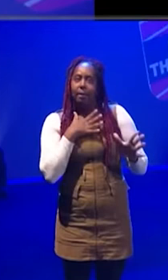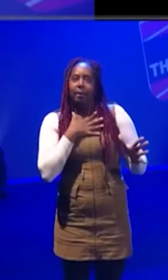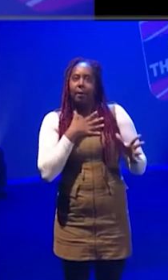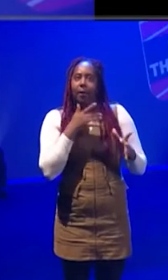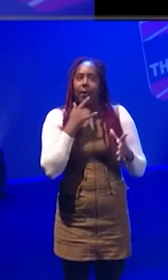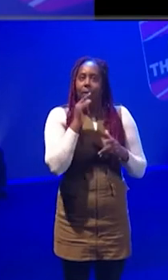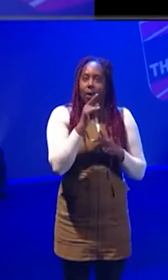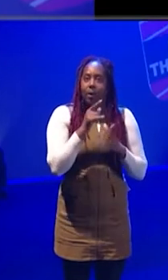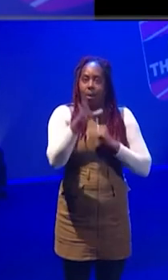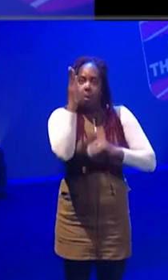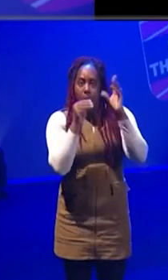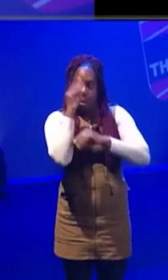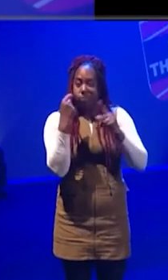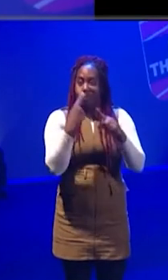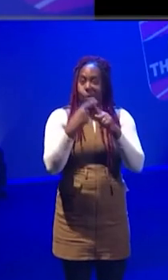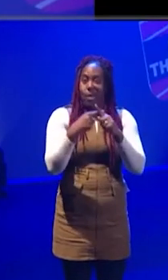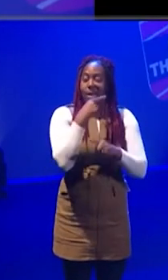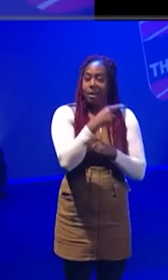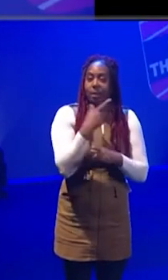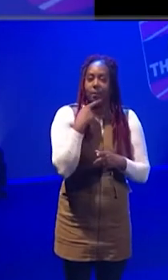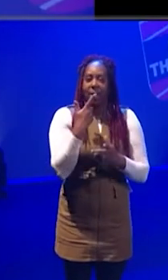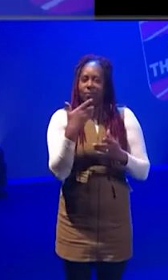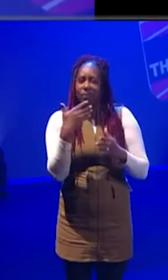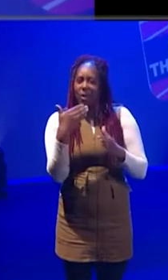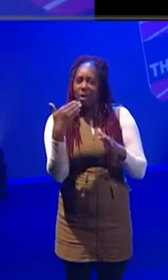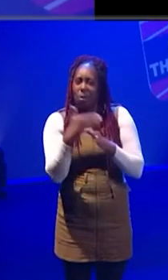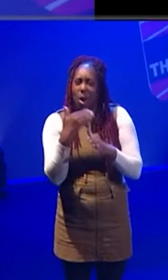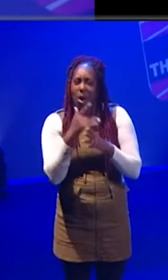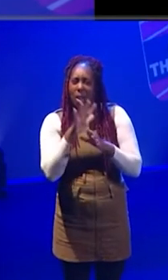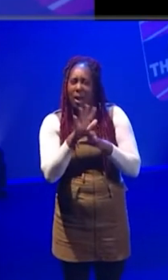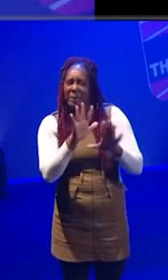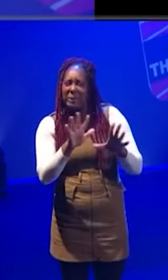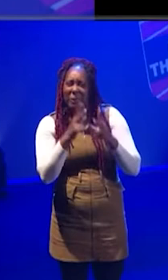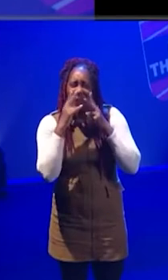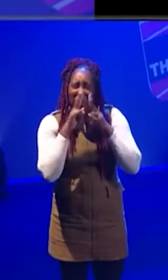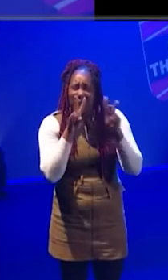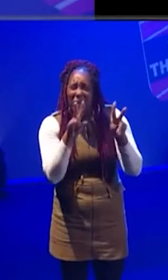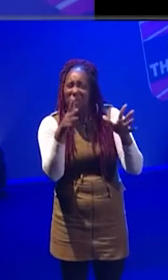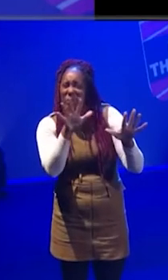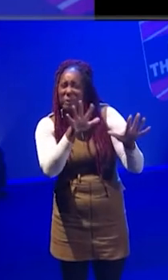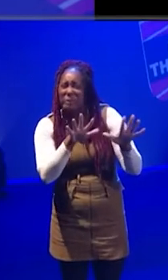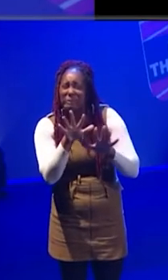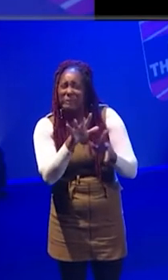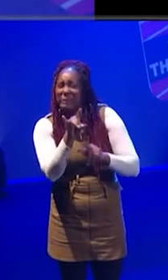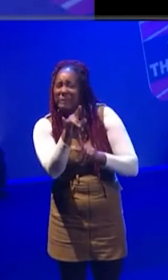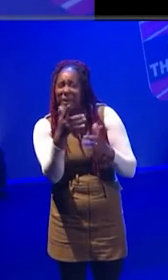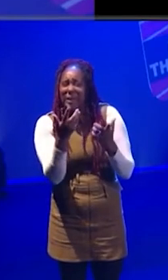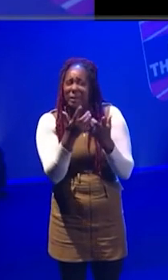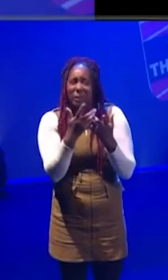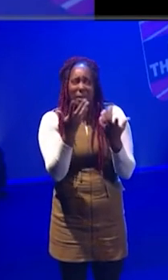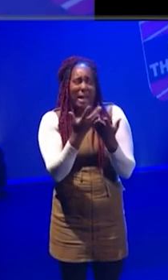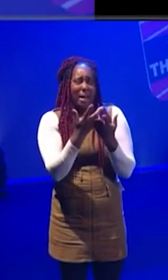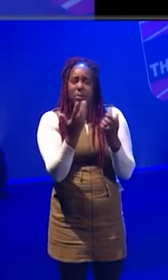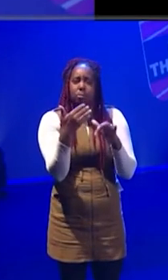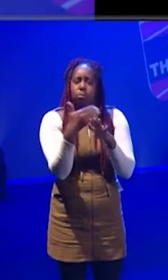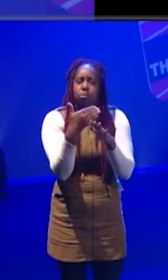upscale quite quickly. And there was a little bit of work around virtual reality. And again, just thinking about virtual reality